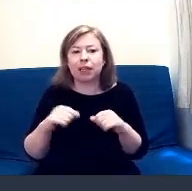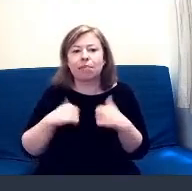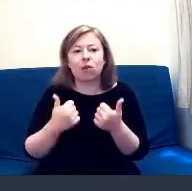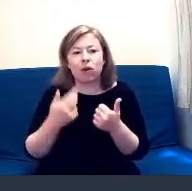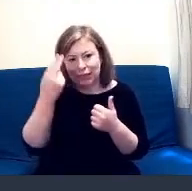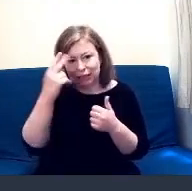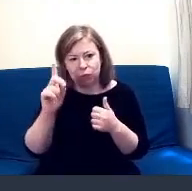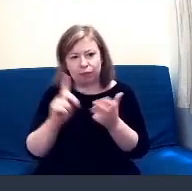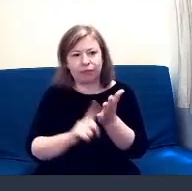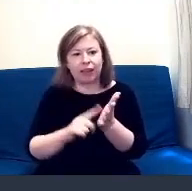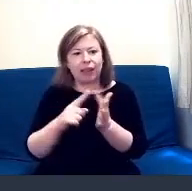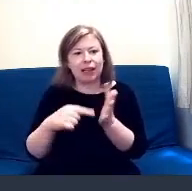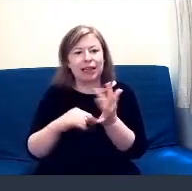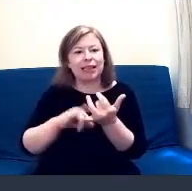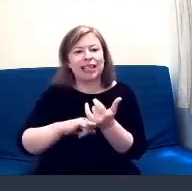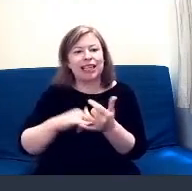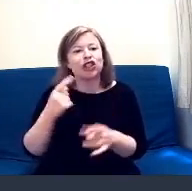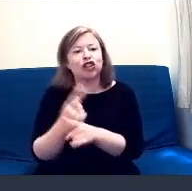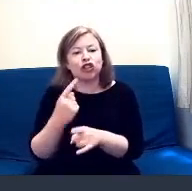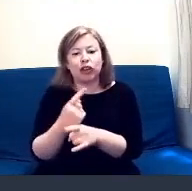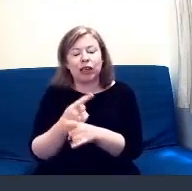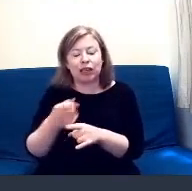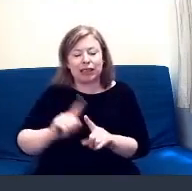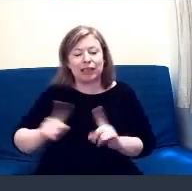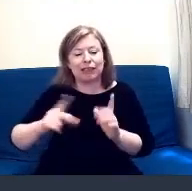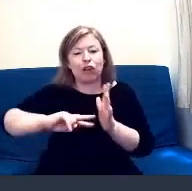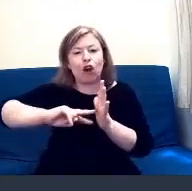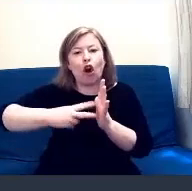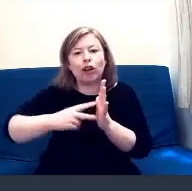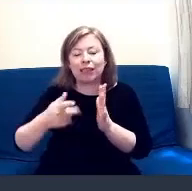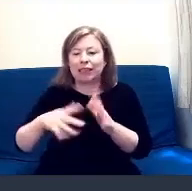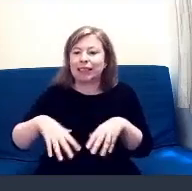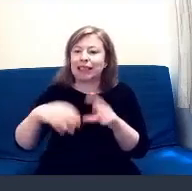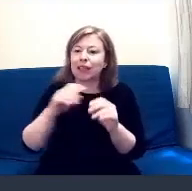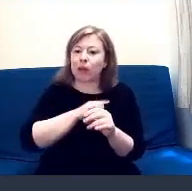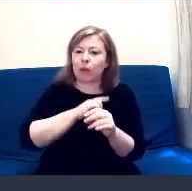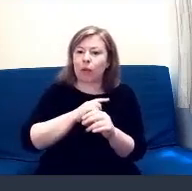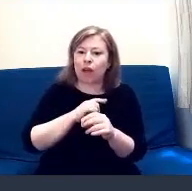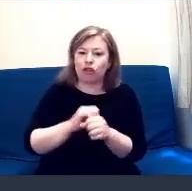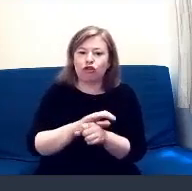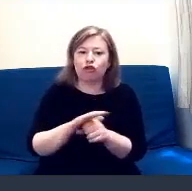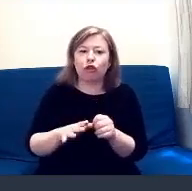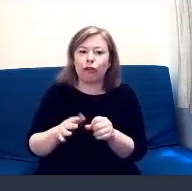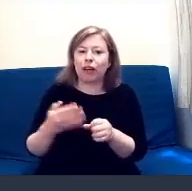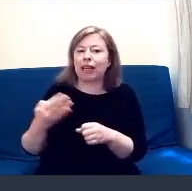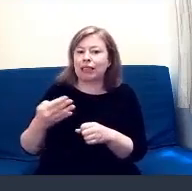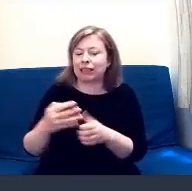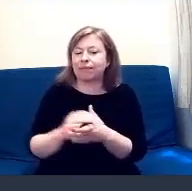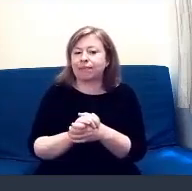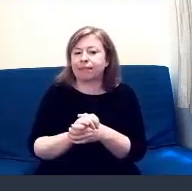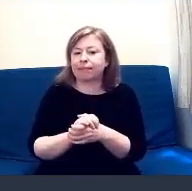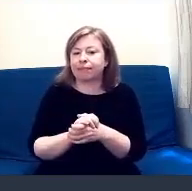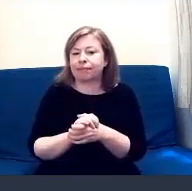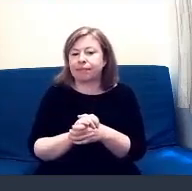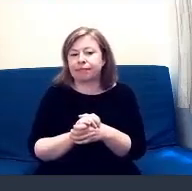organisations that have started up because of COVID-19. And these people,